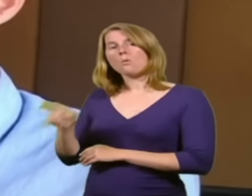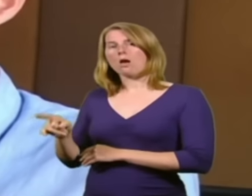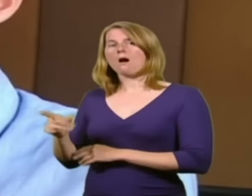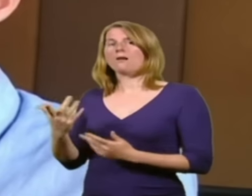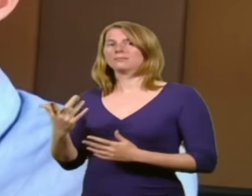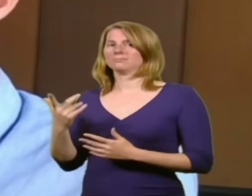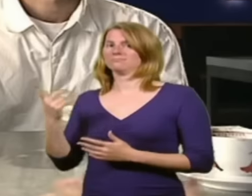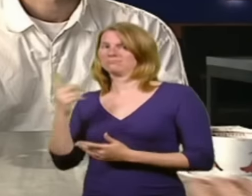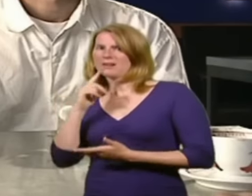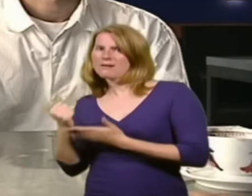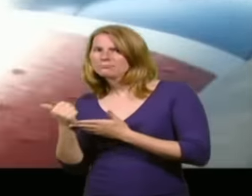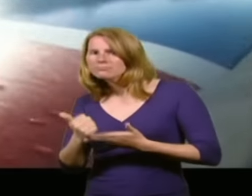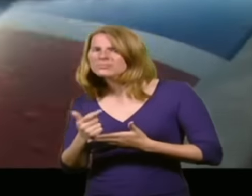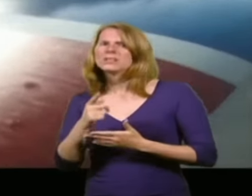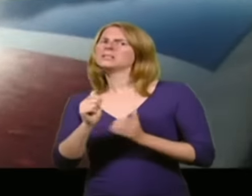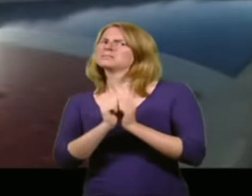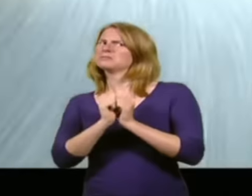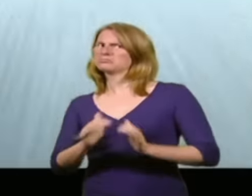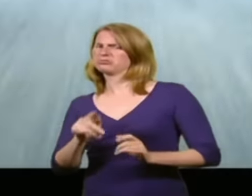the level of dirt? Yeah.